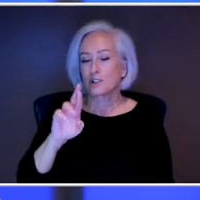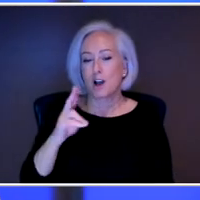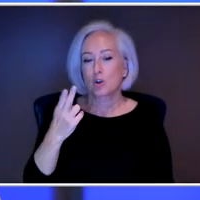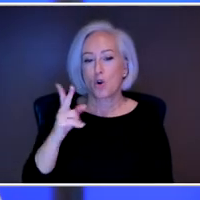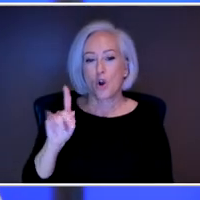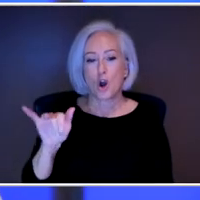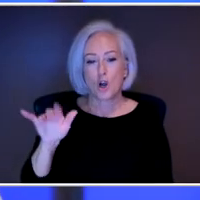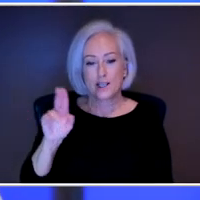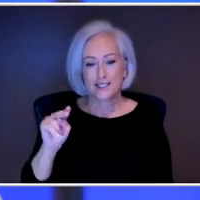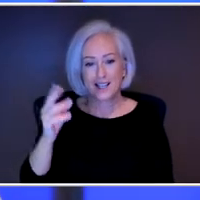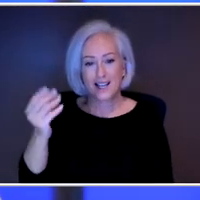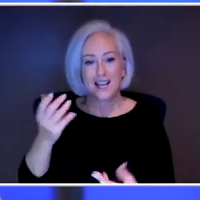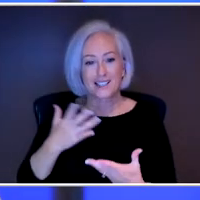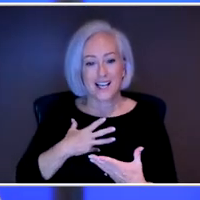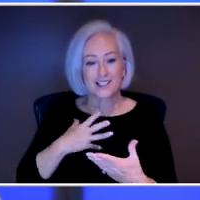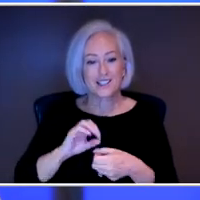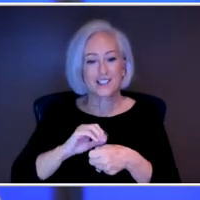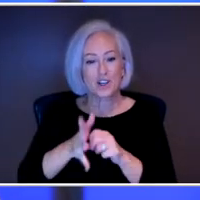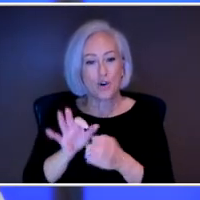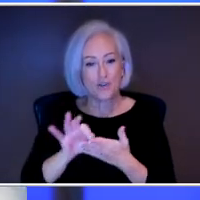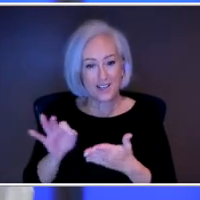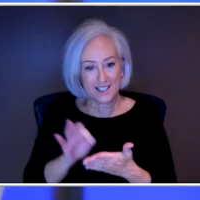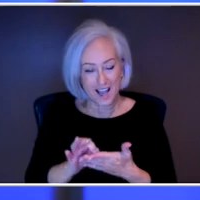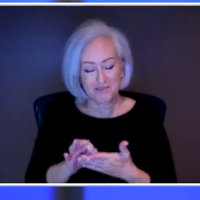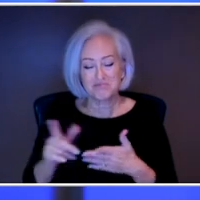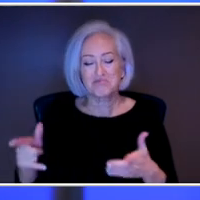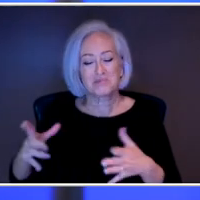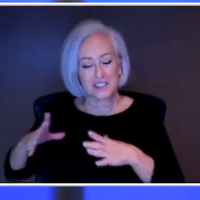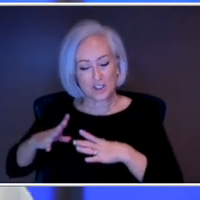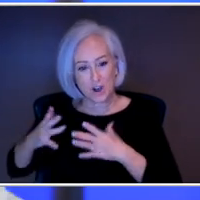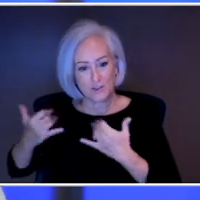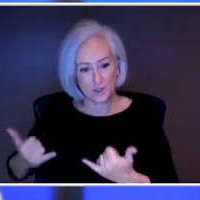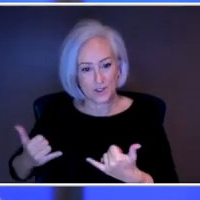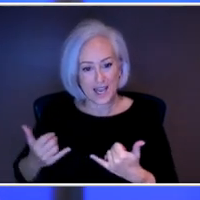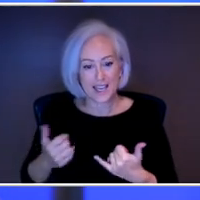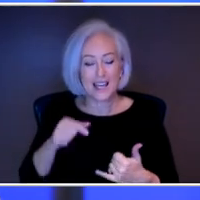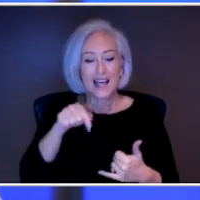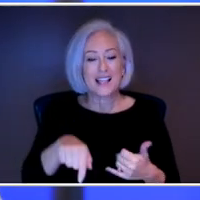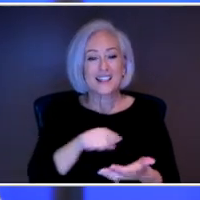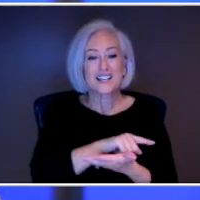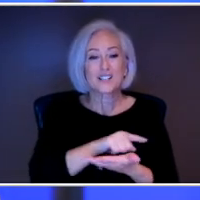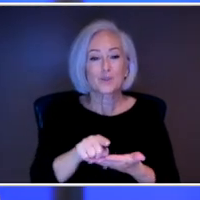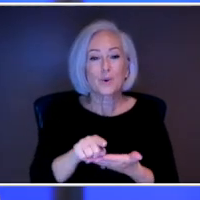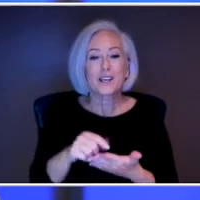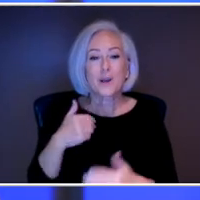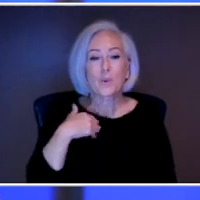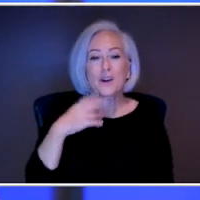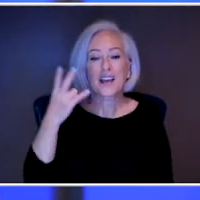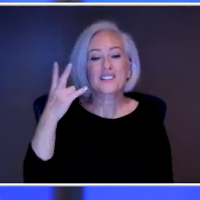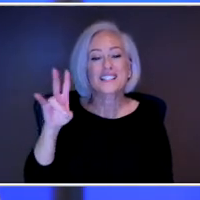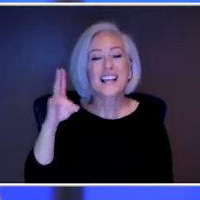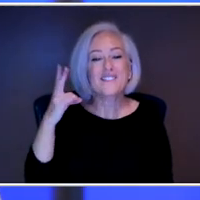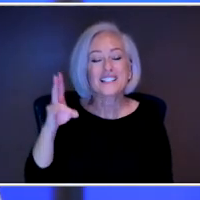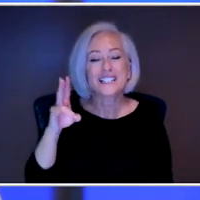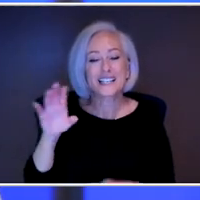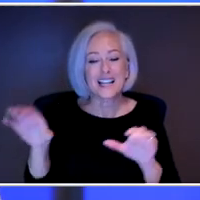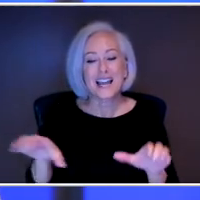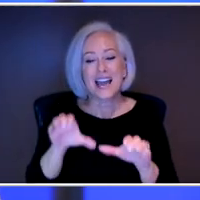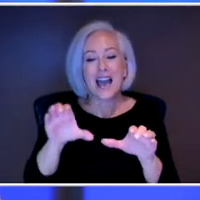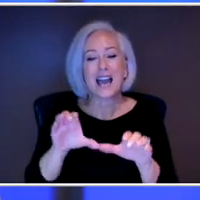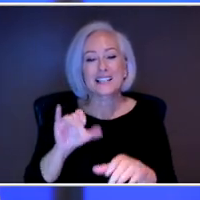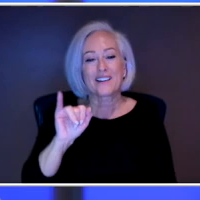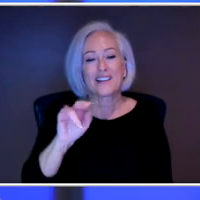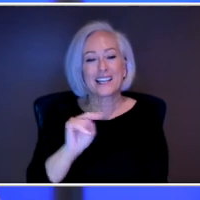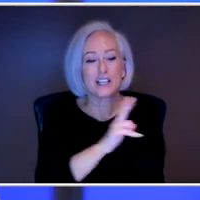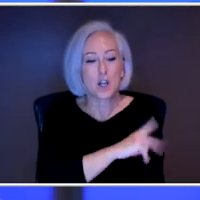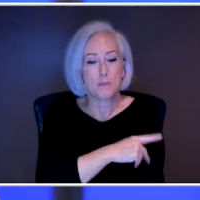day off. So I will share that this week the health system reported 17 active COVID active inpatients. So we are all hoping those